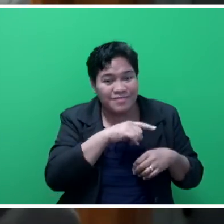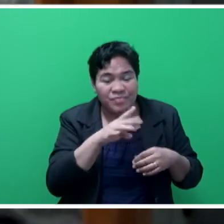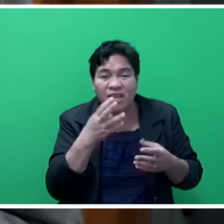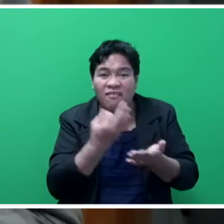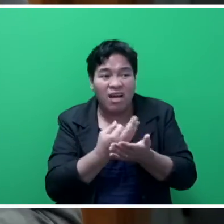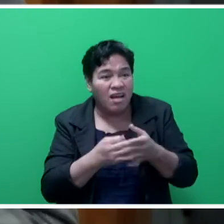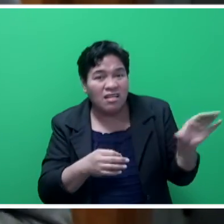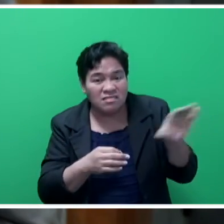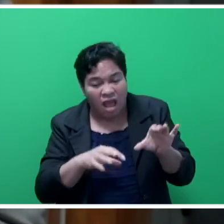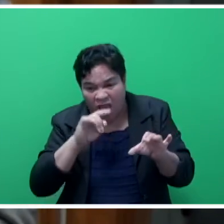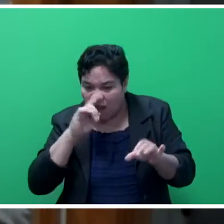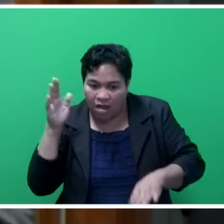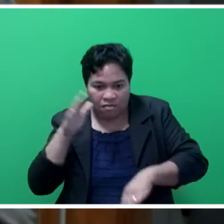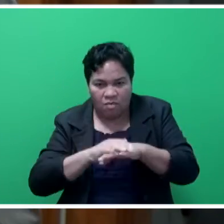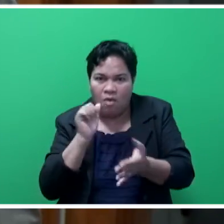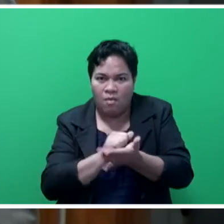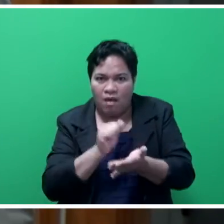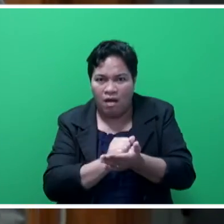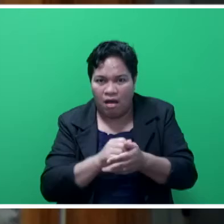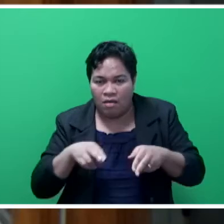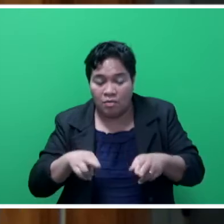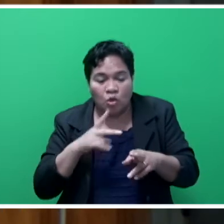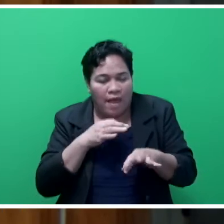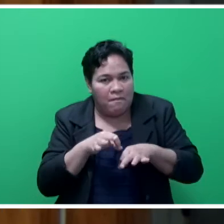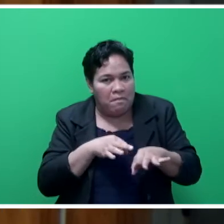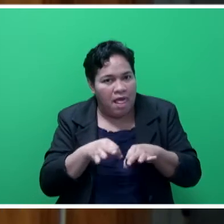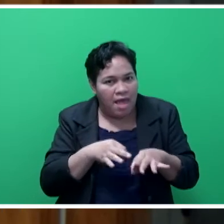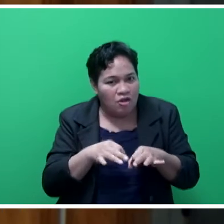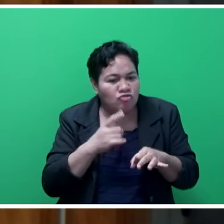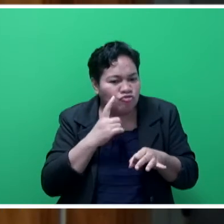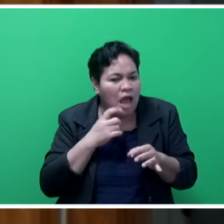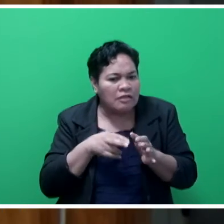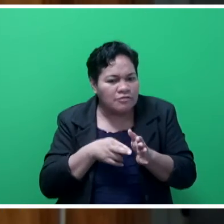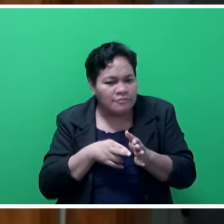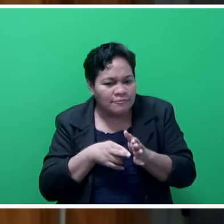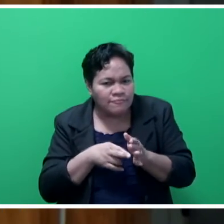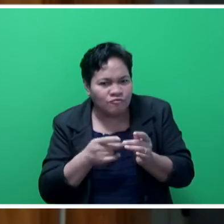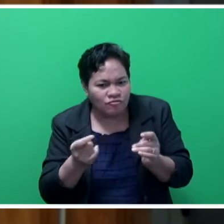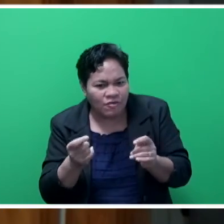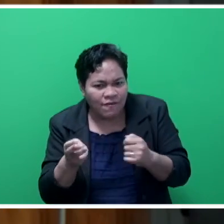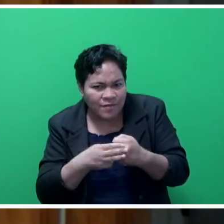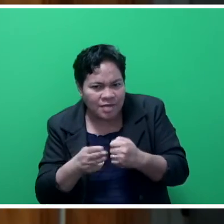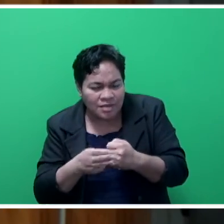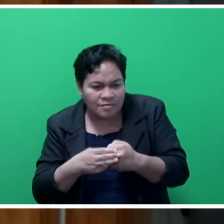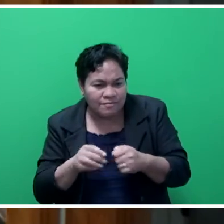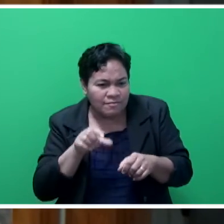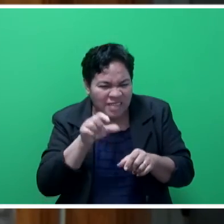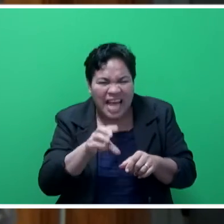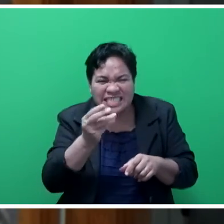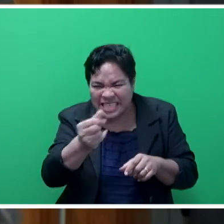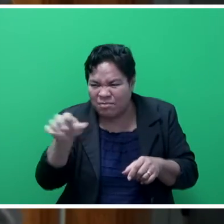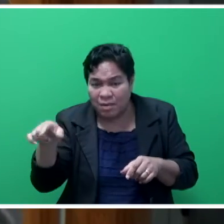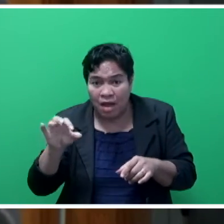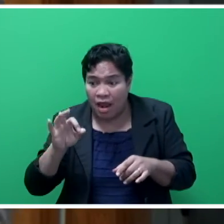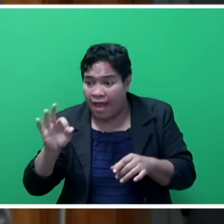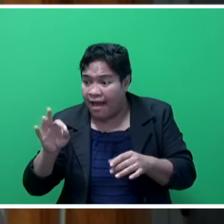rehabilitate all roads, they will have a planned program to rehabilitate some, and those that they are not going to rehabilitate immediately,